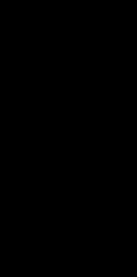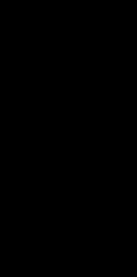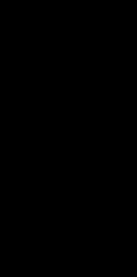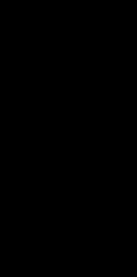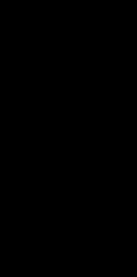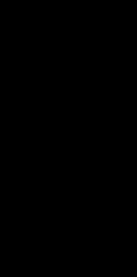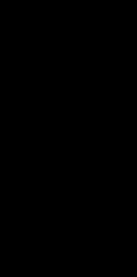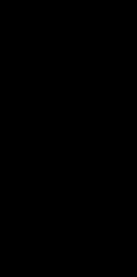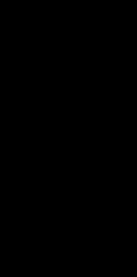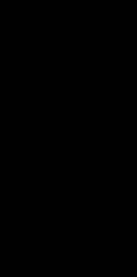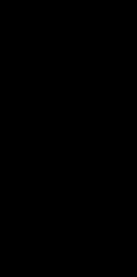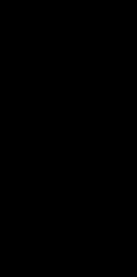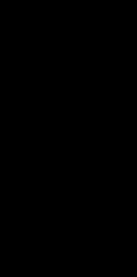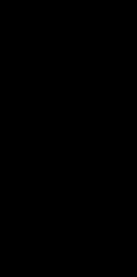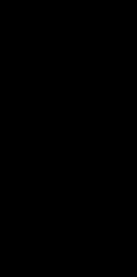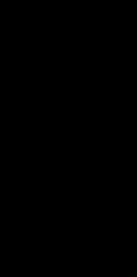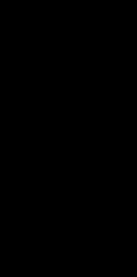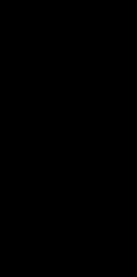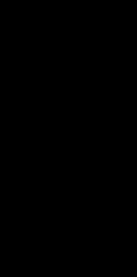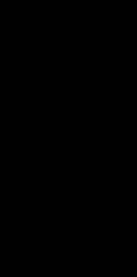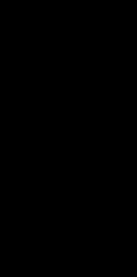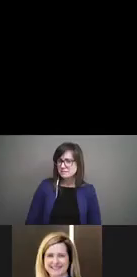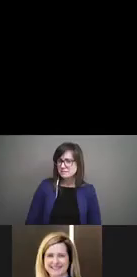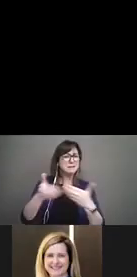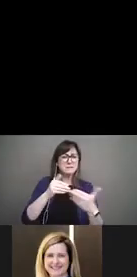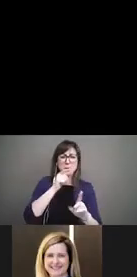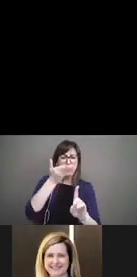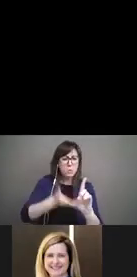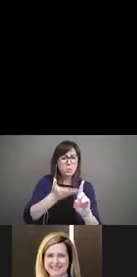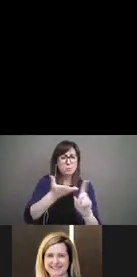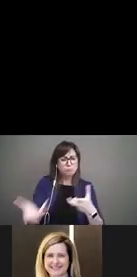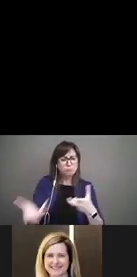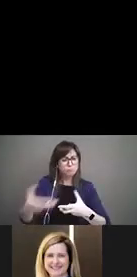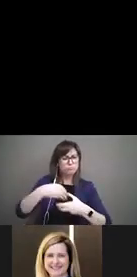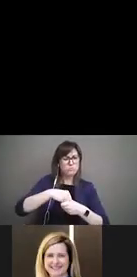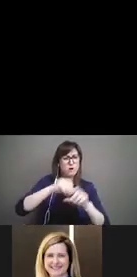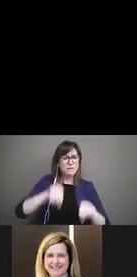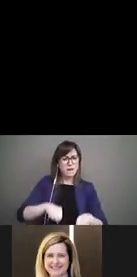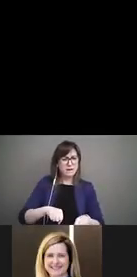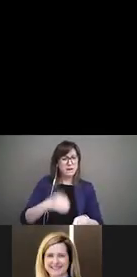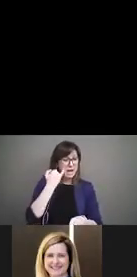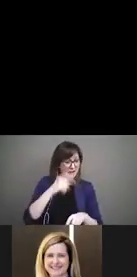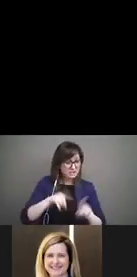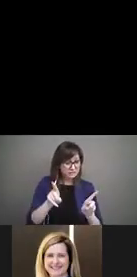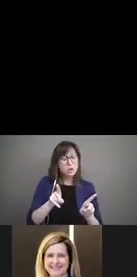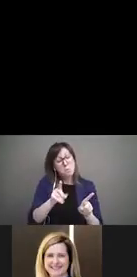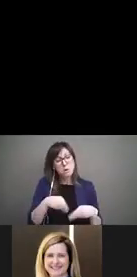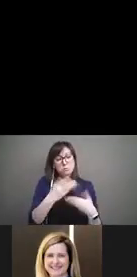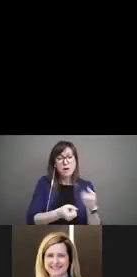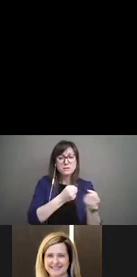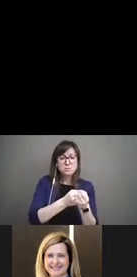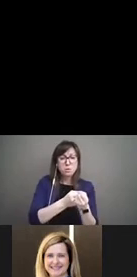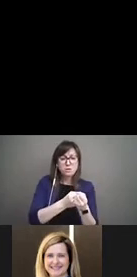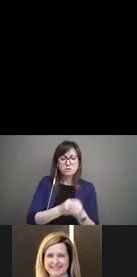about offering the same activities to everyone while providing support and services to accommodate people's differences. That's a great